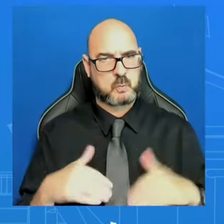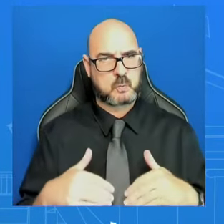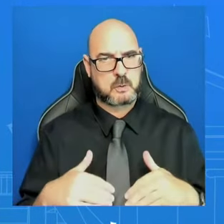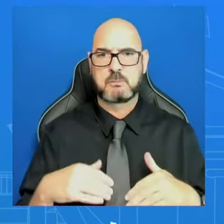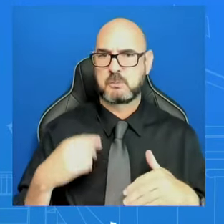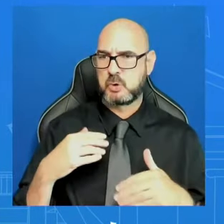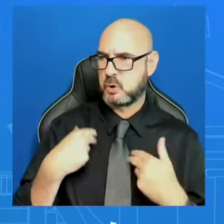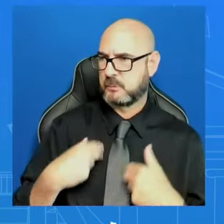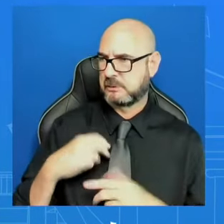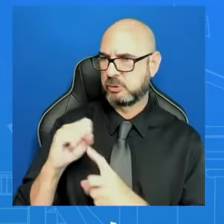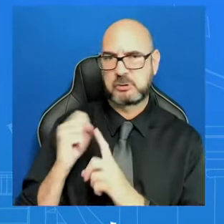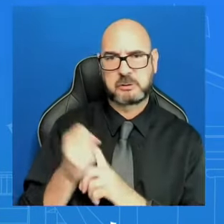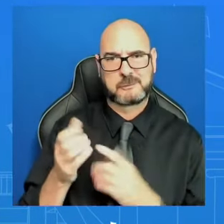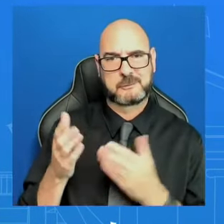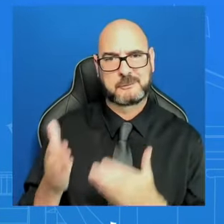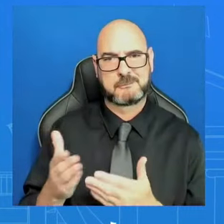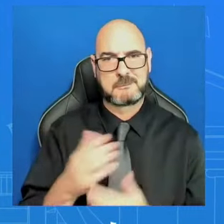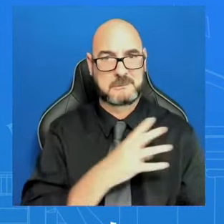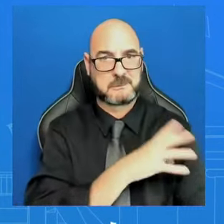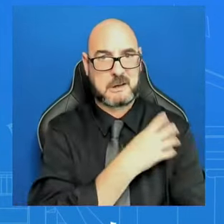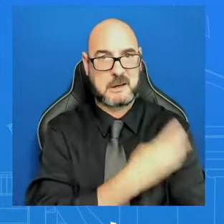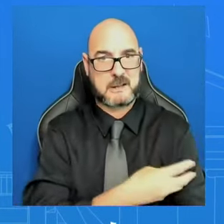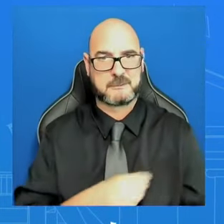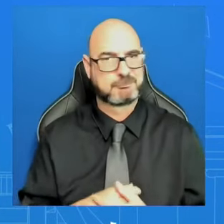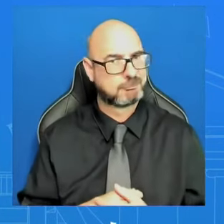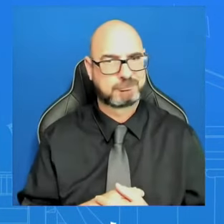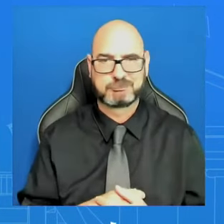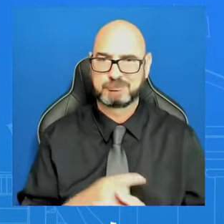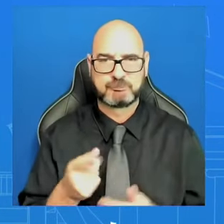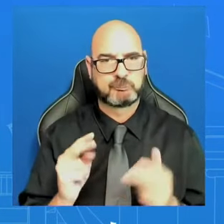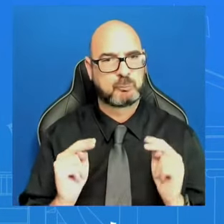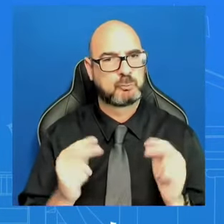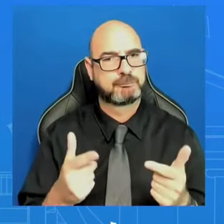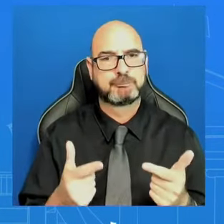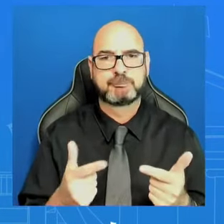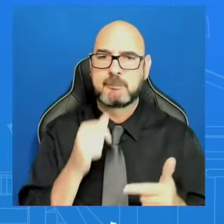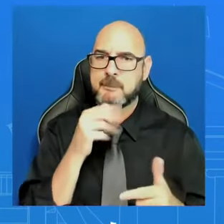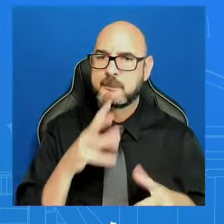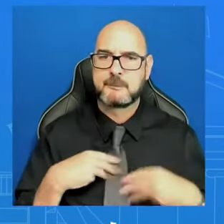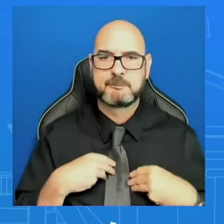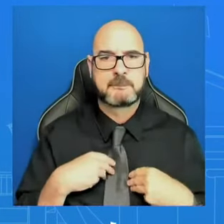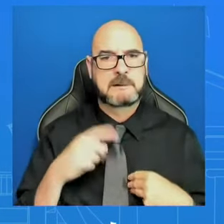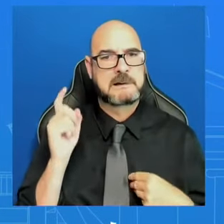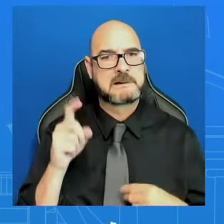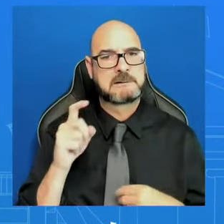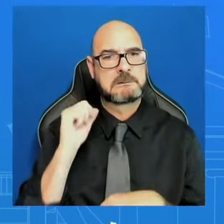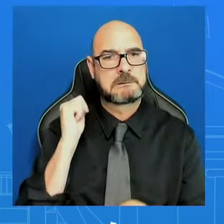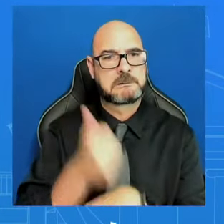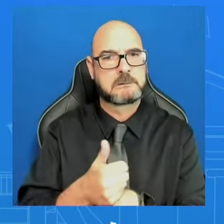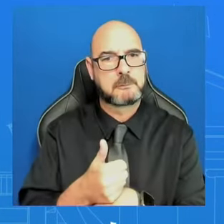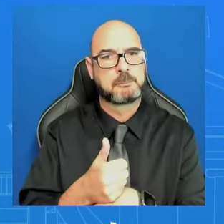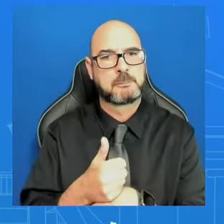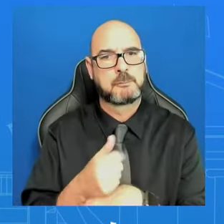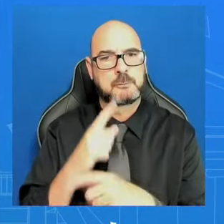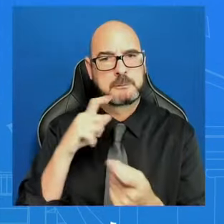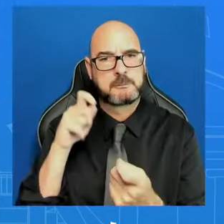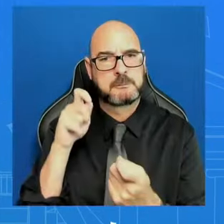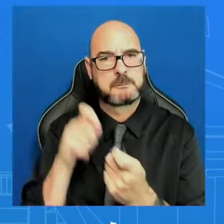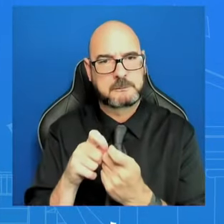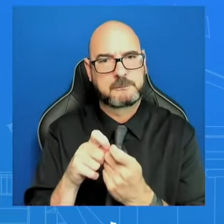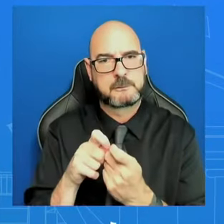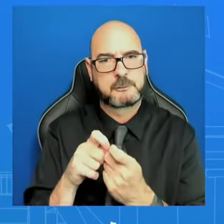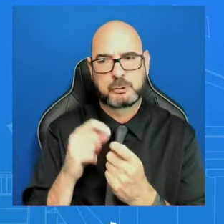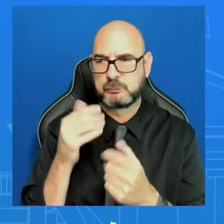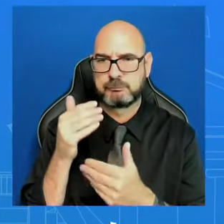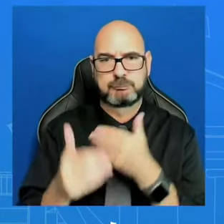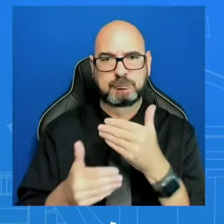He made clear the need for Israel to announce and to implement a series of specific, concrete, and measurable steps to address civilian